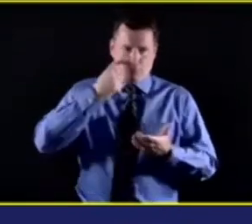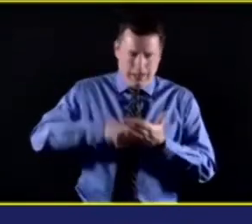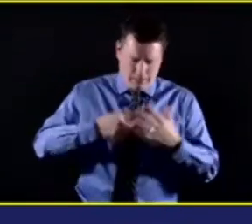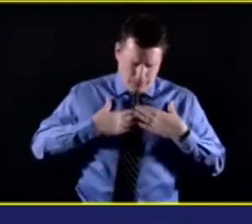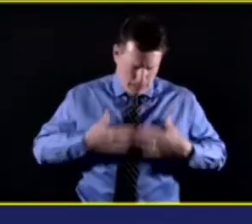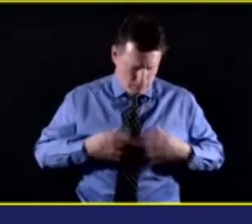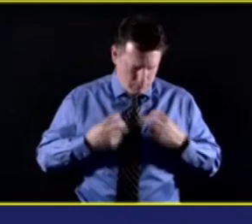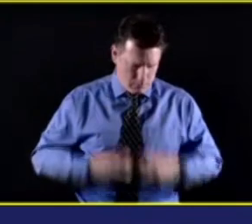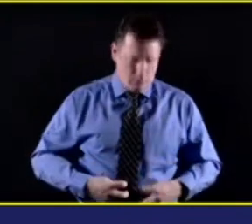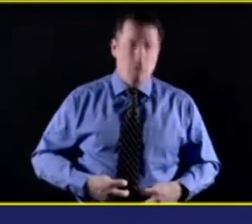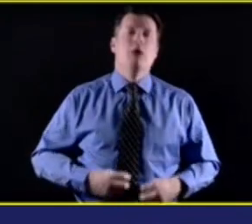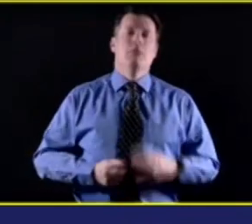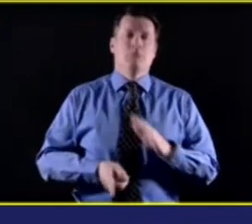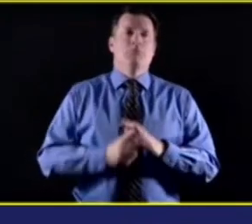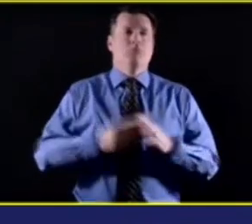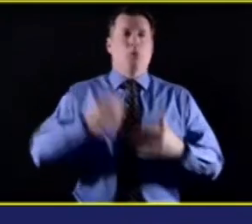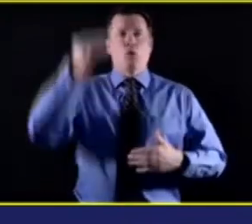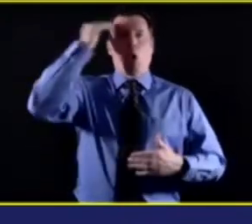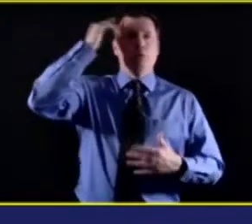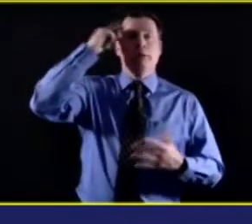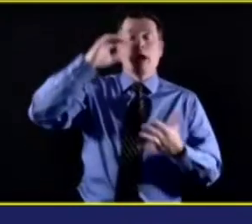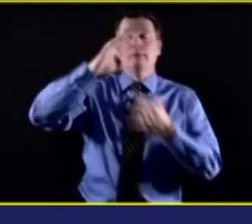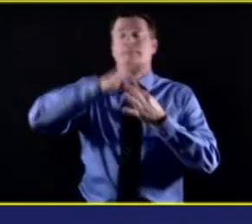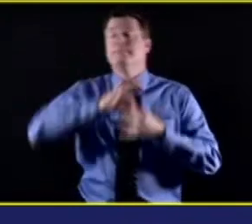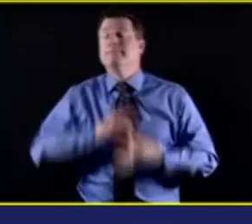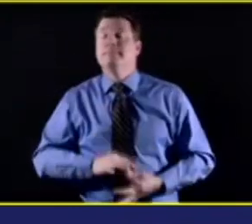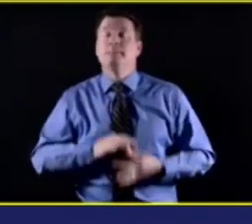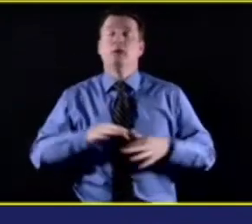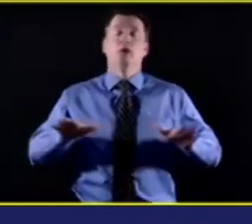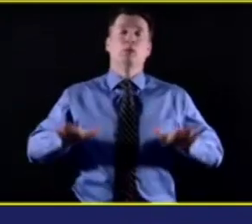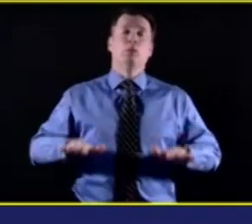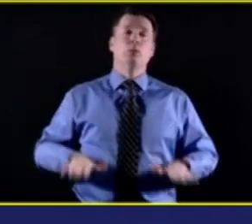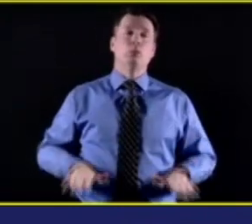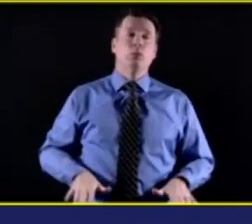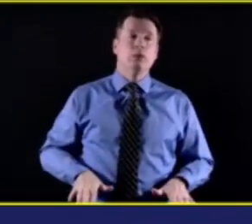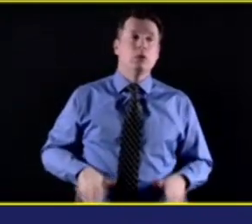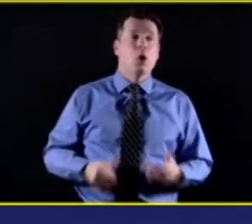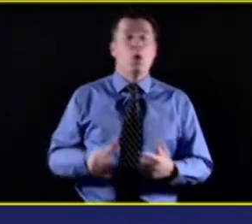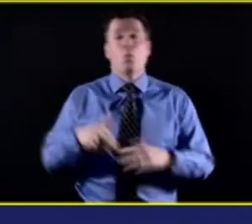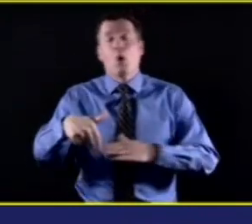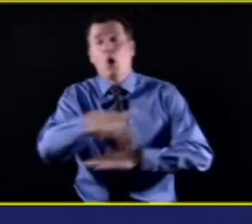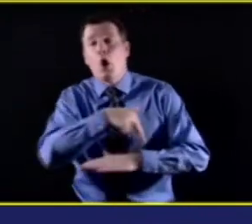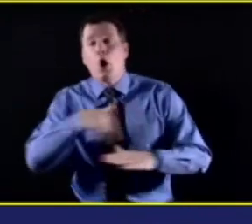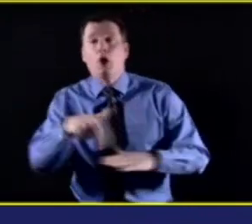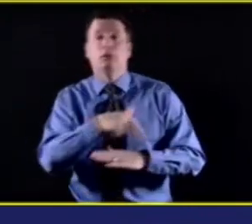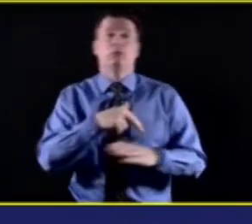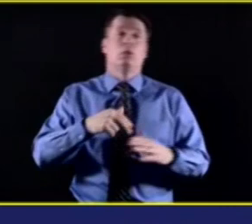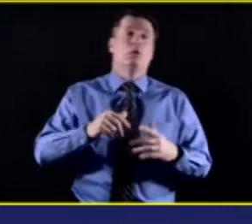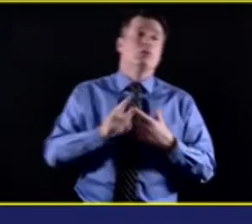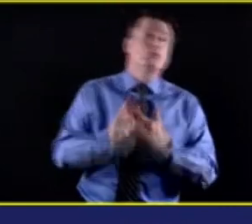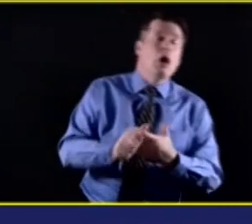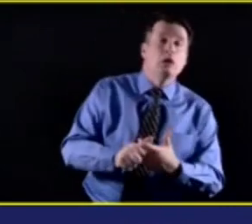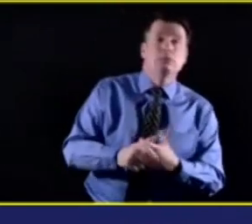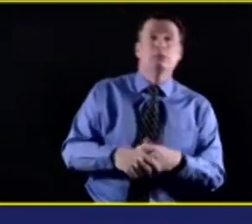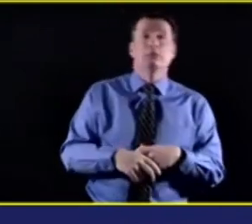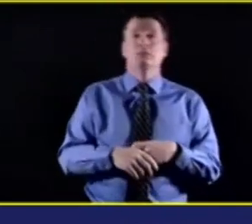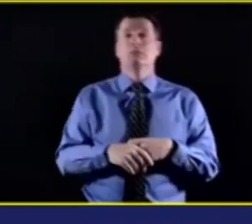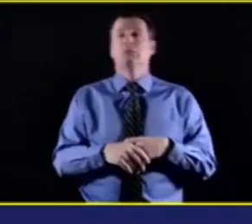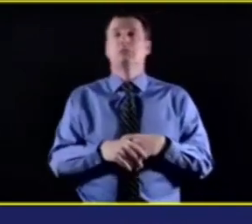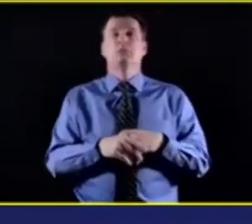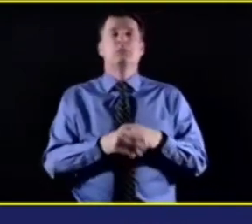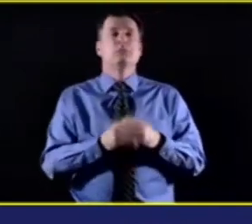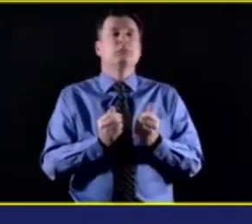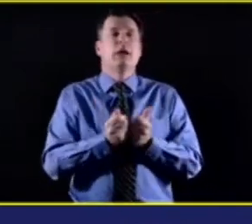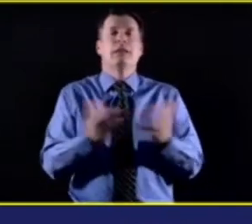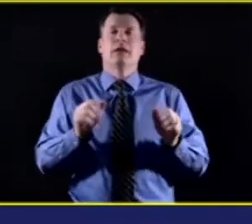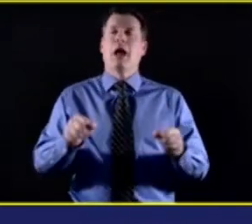to take away would just be that social distancing means physical distancing, but not necessarily, um, lack